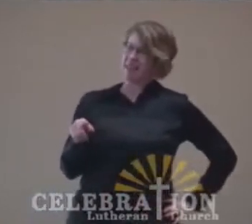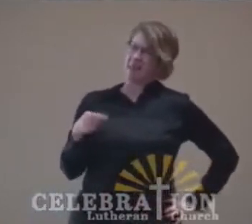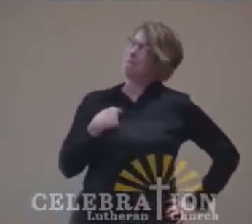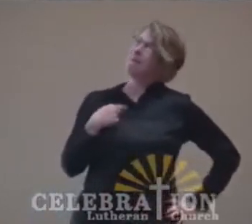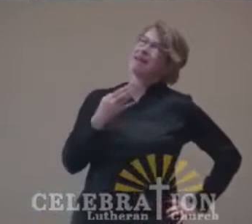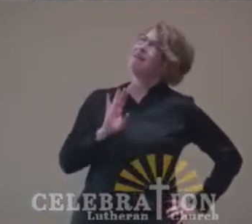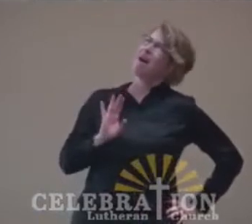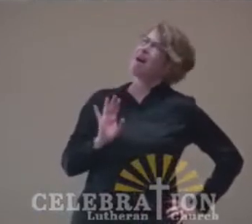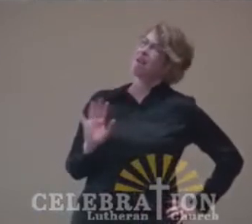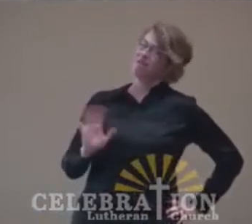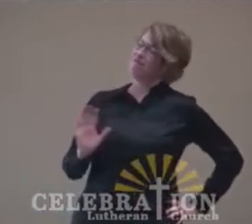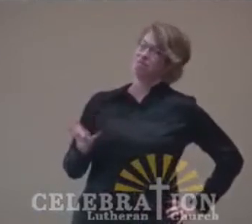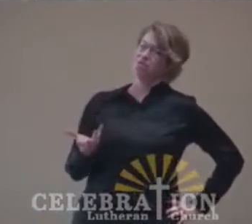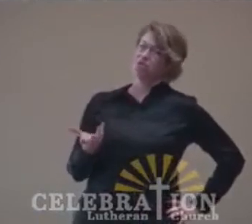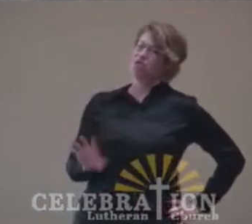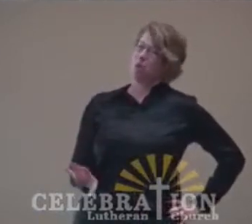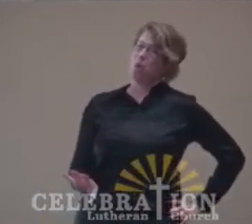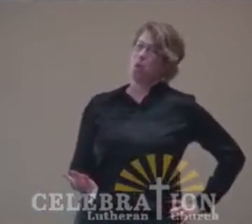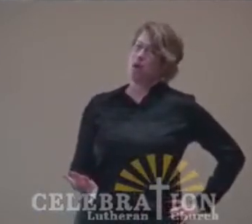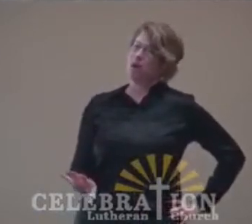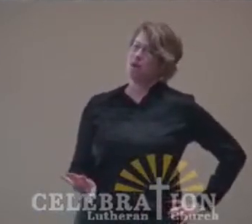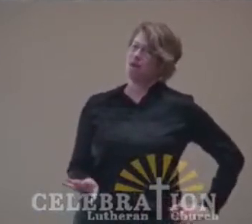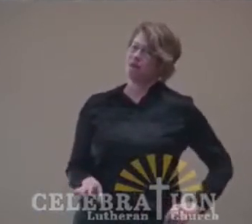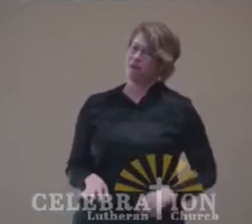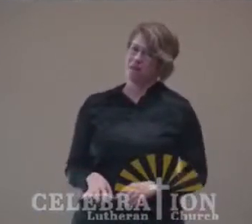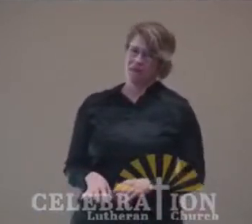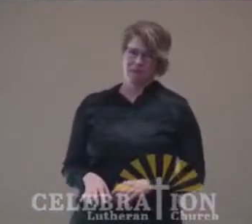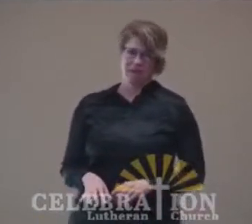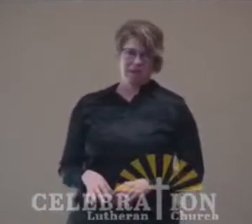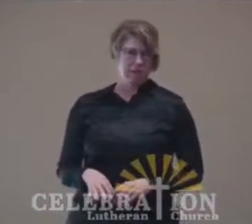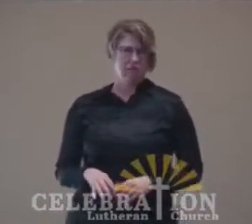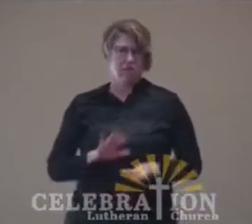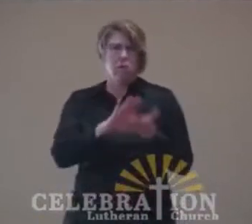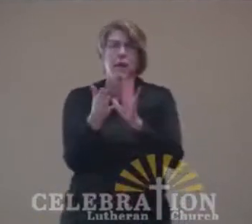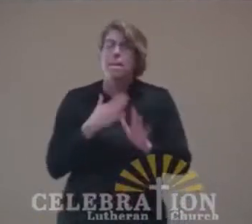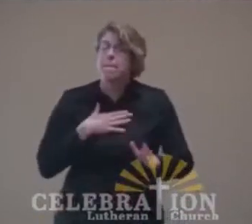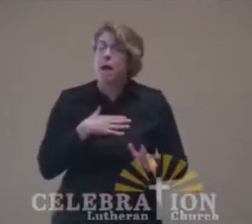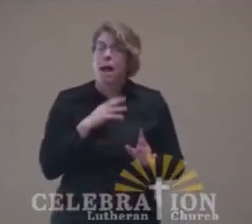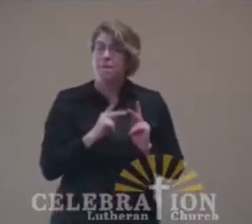That is not at all what it means to be my people.